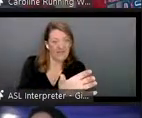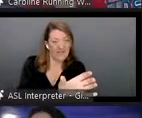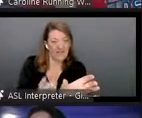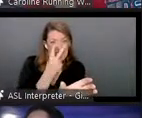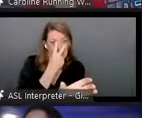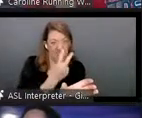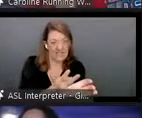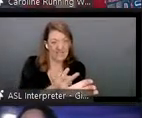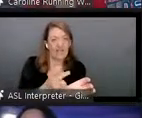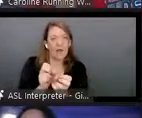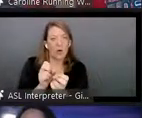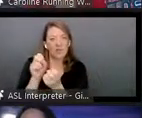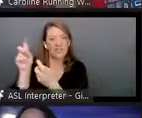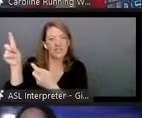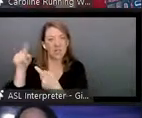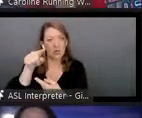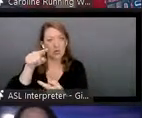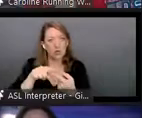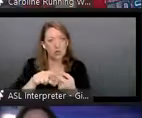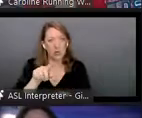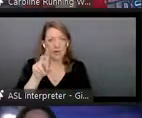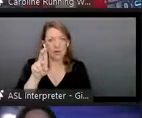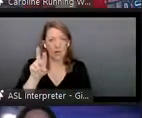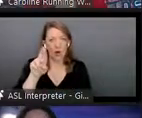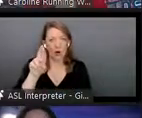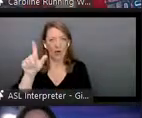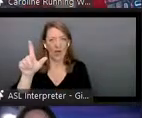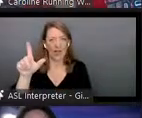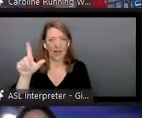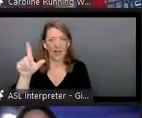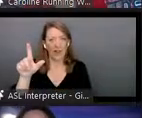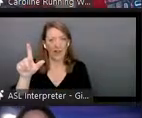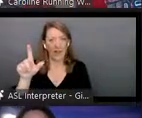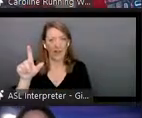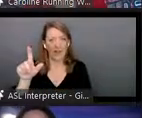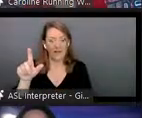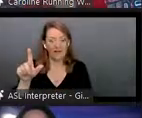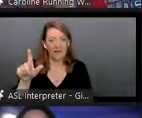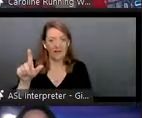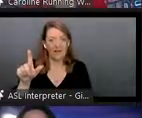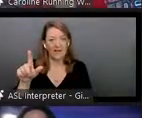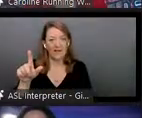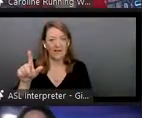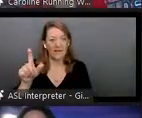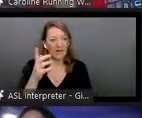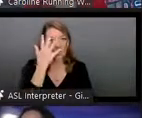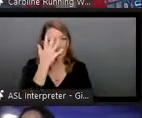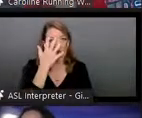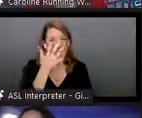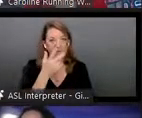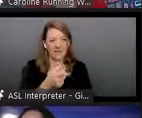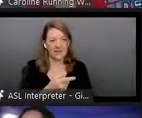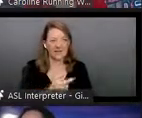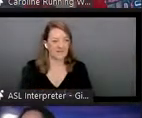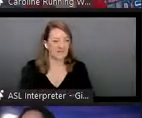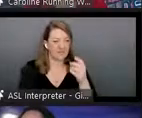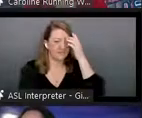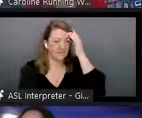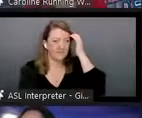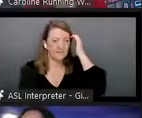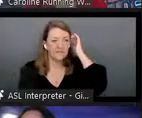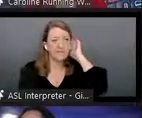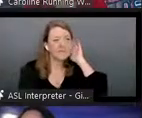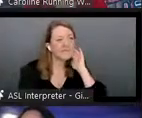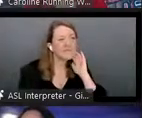the url and the url is uh hua key indigenous ai.dev and i'll put it into